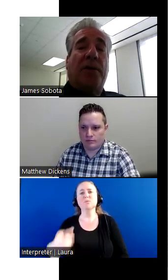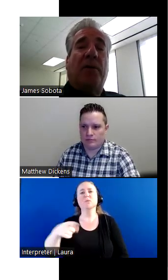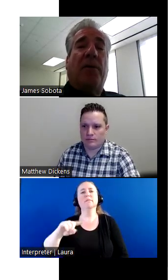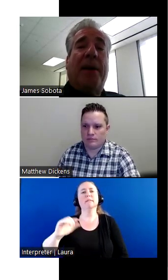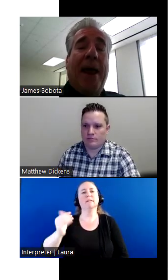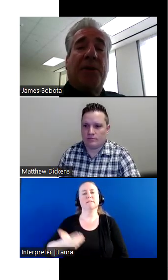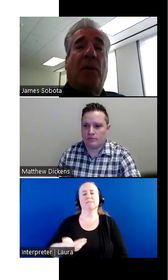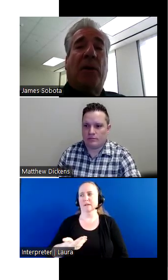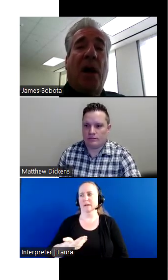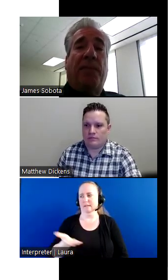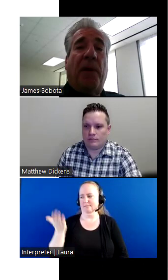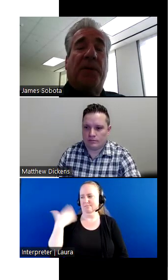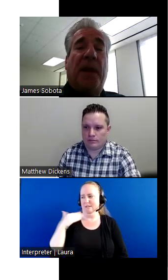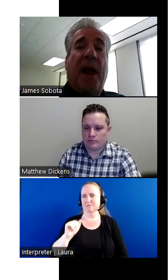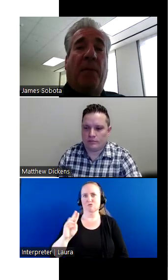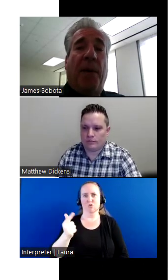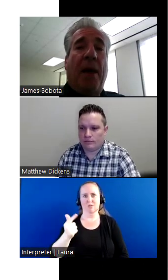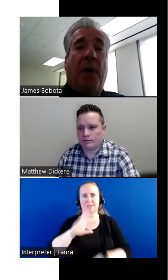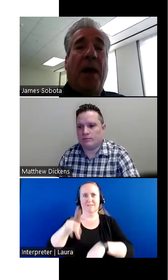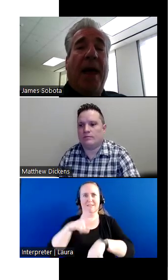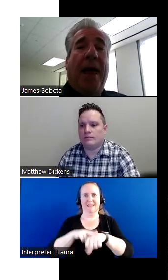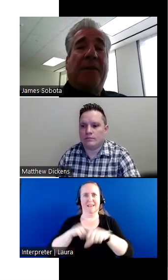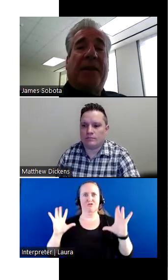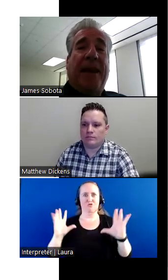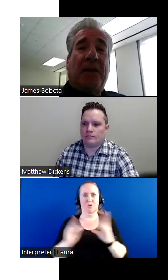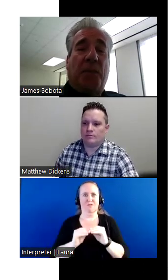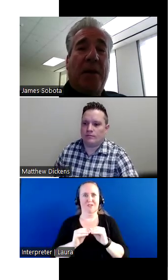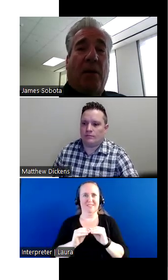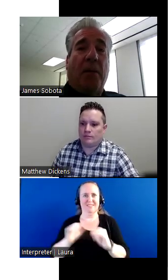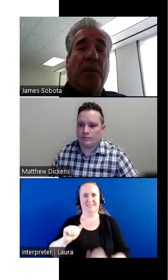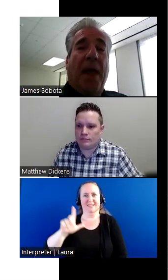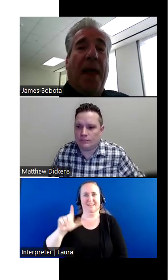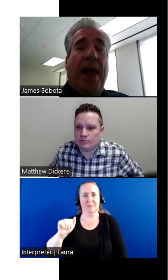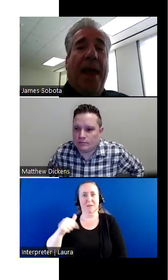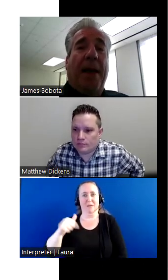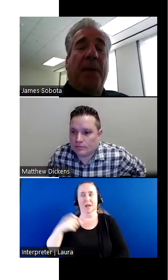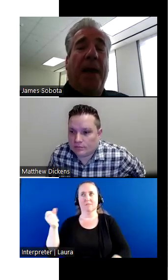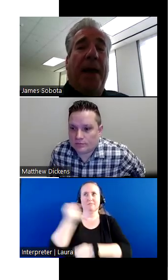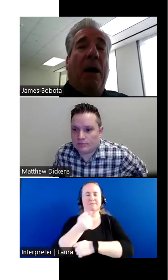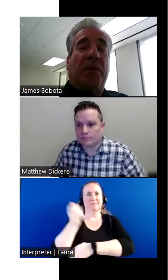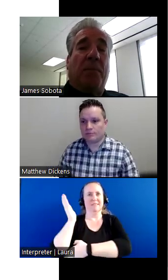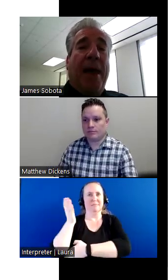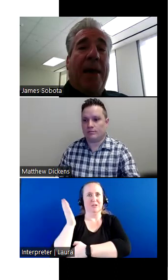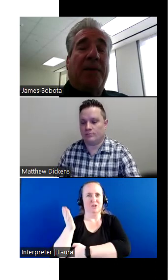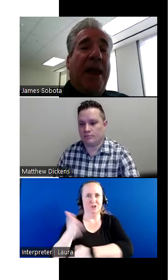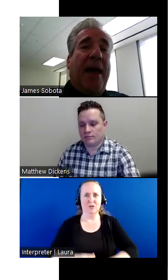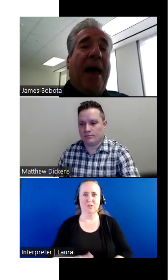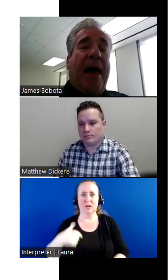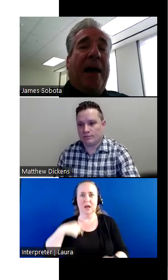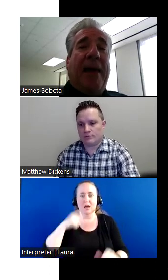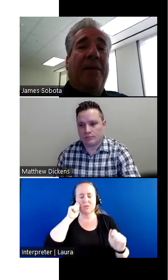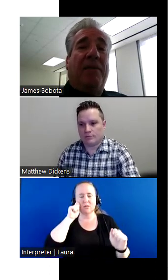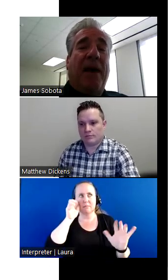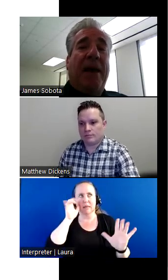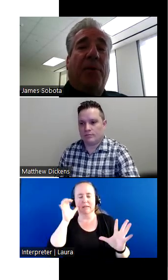August to their national conference in Alabama as a guest speaker. And, and I was amazed and